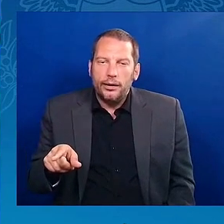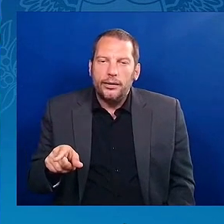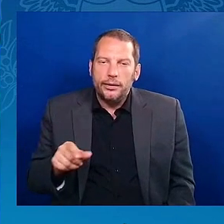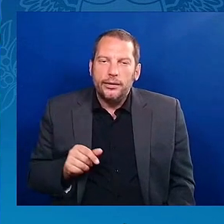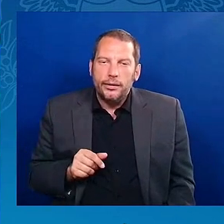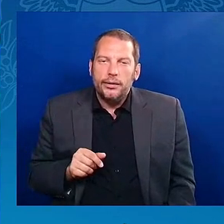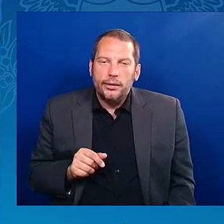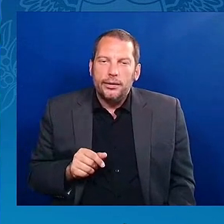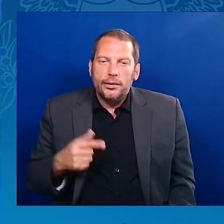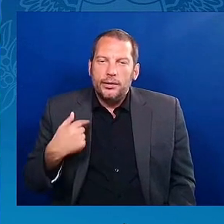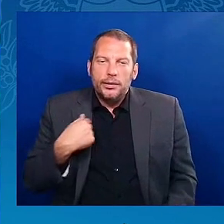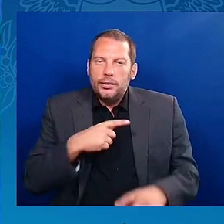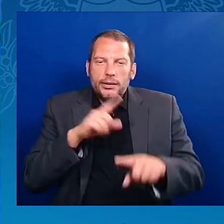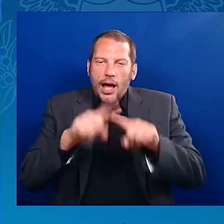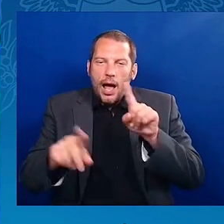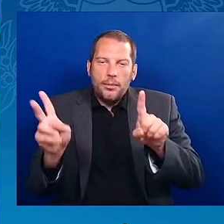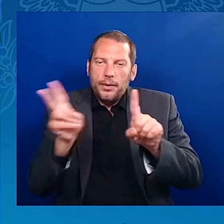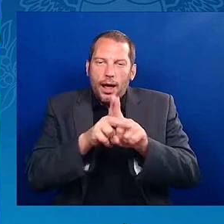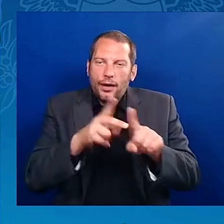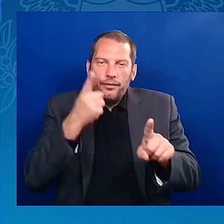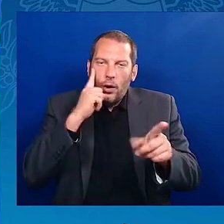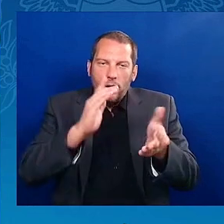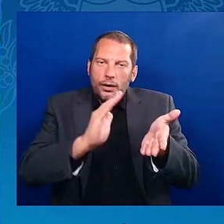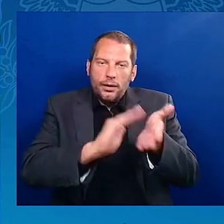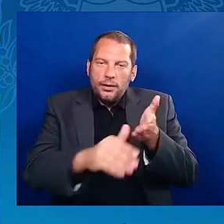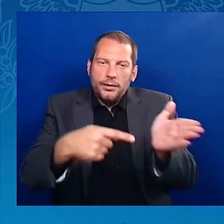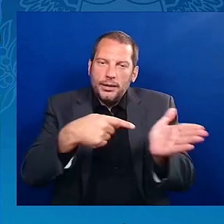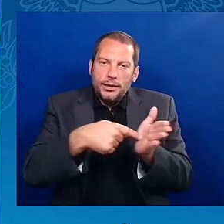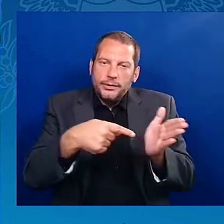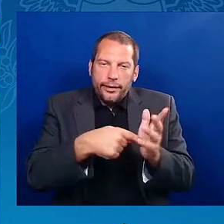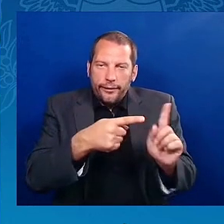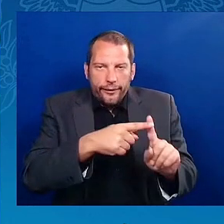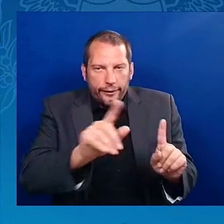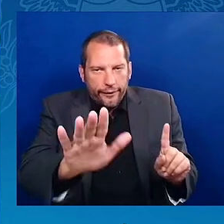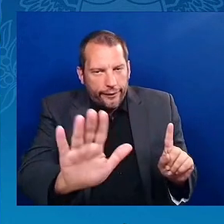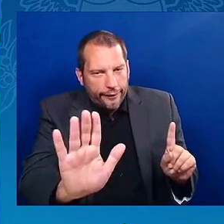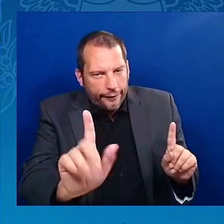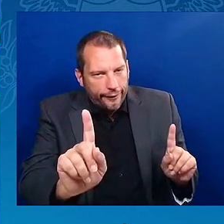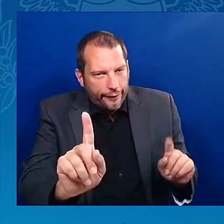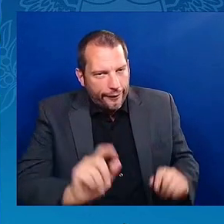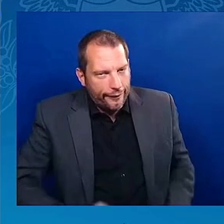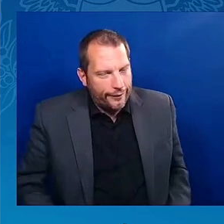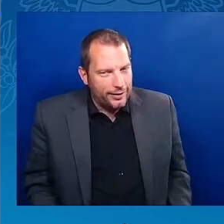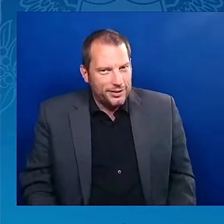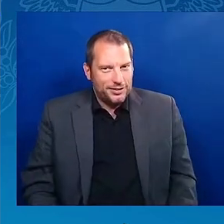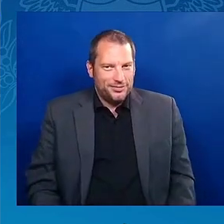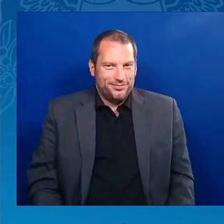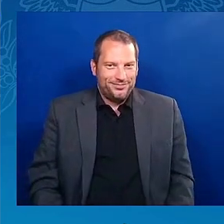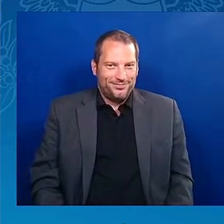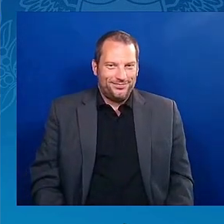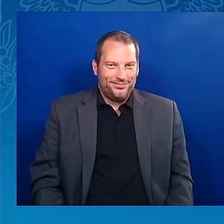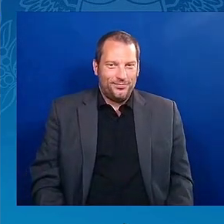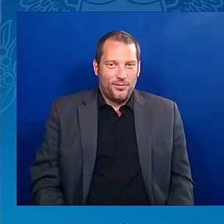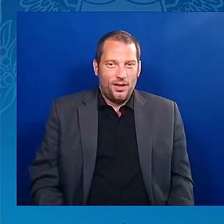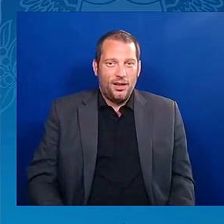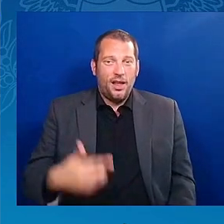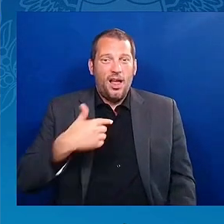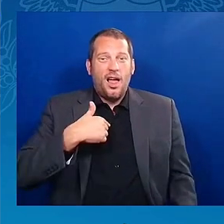Look, I can only be me. I apologize. I'm gonna give myself a round of applause because